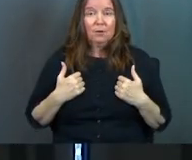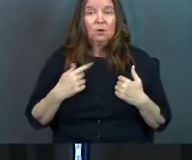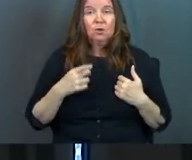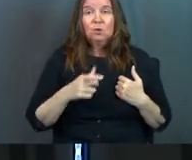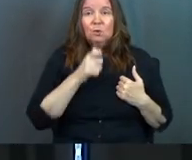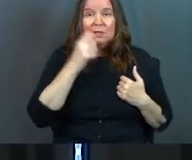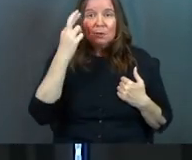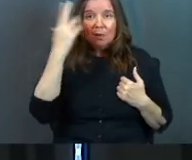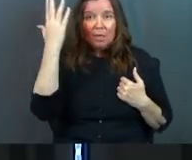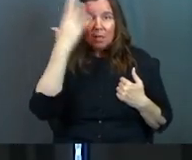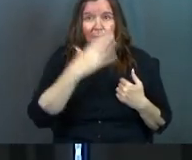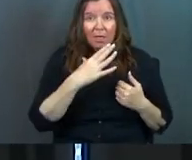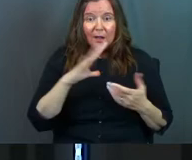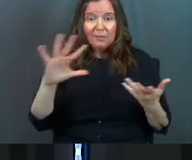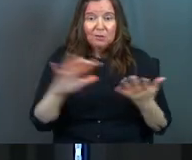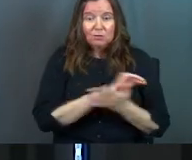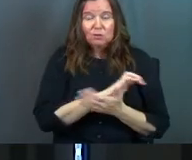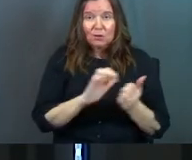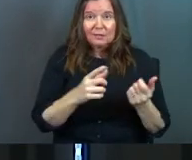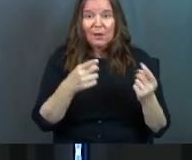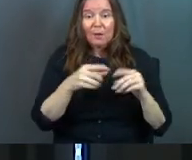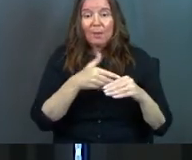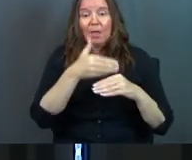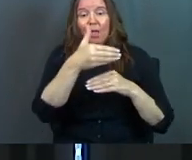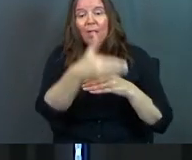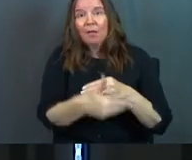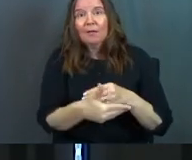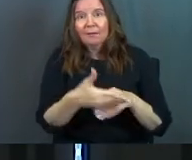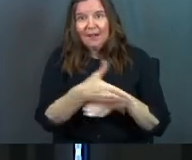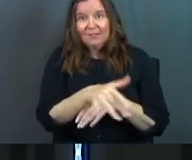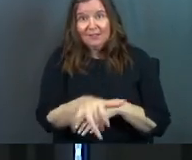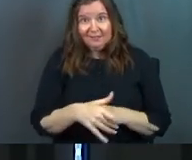you didn't realize the destruction that was on the other side of your choice.